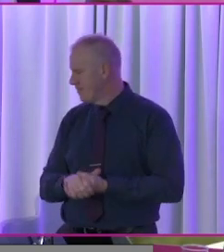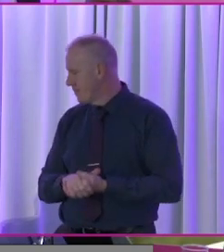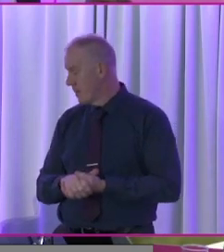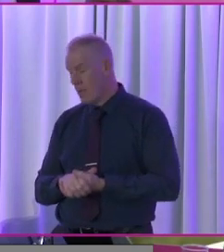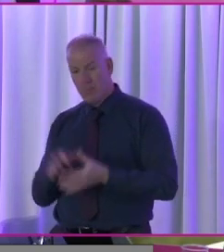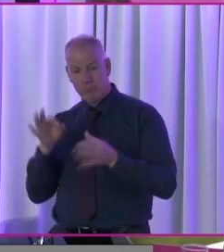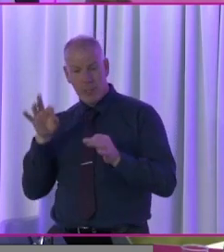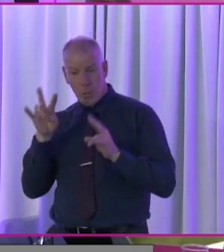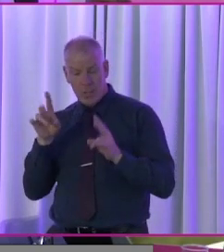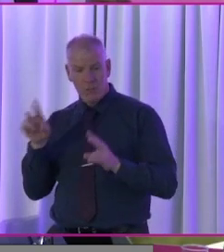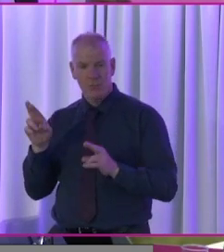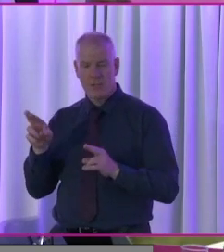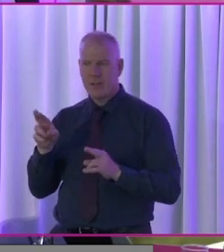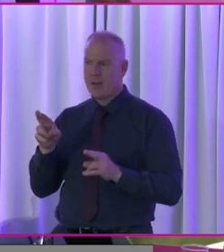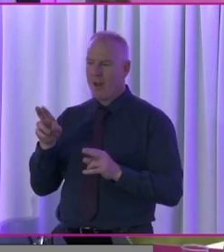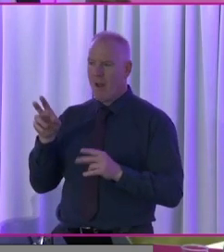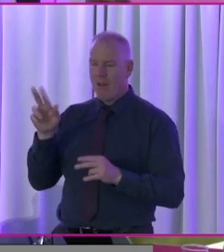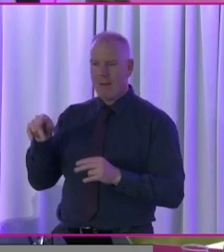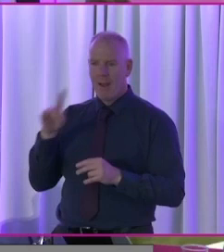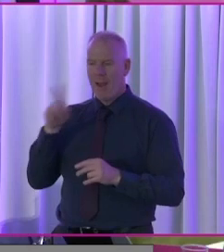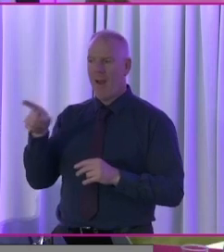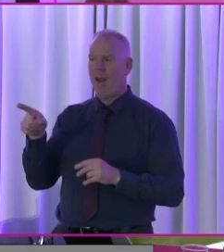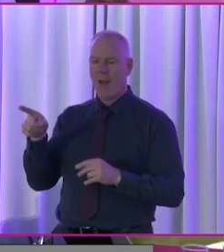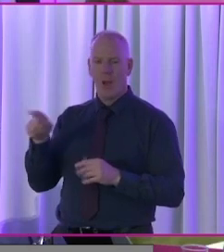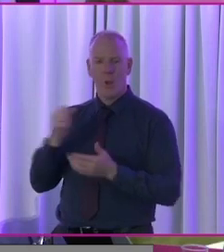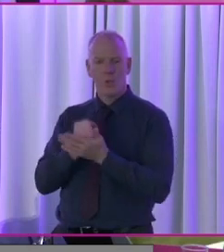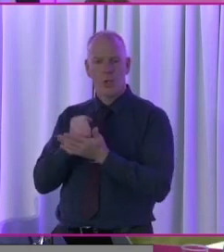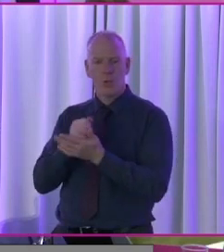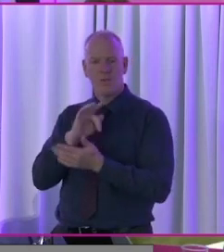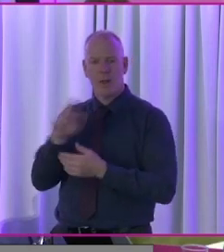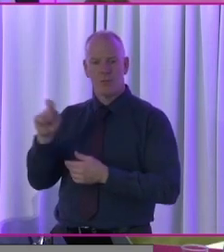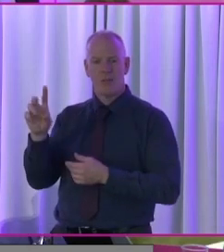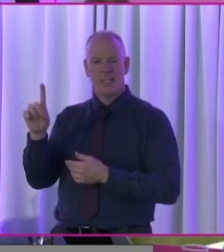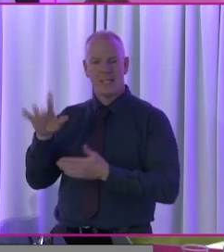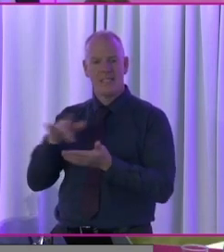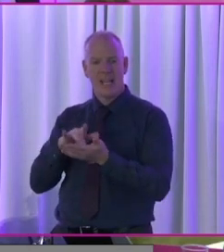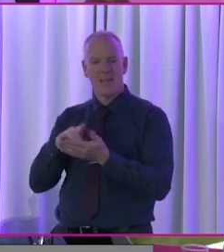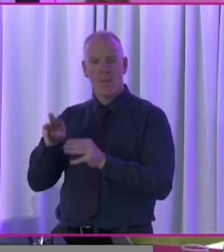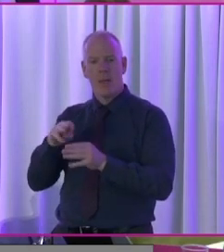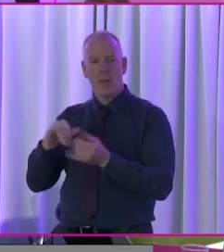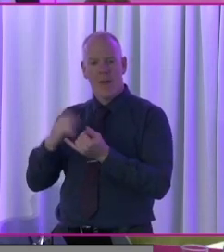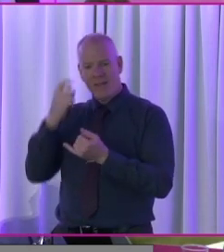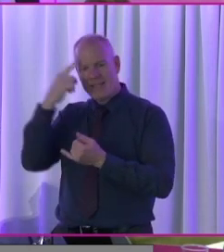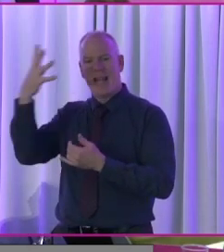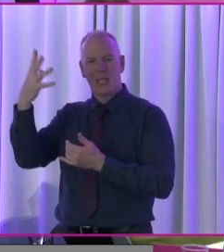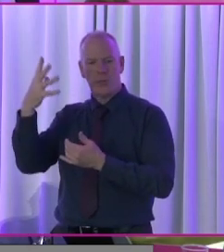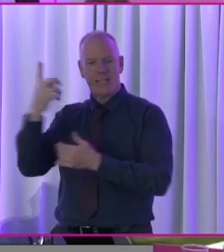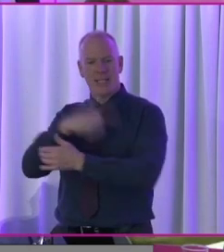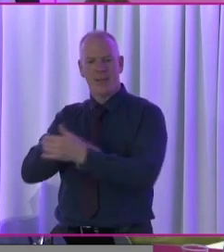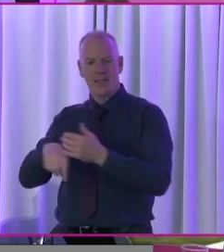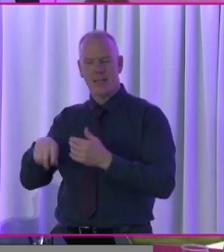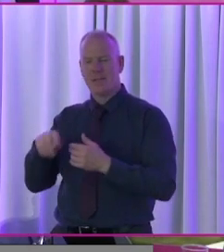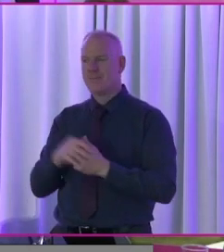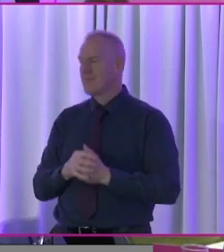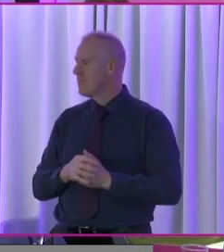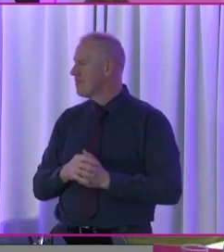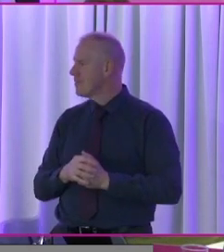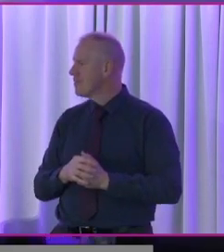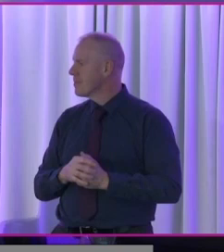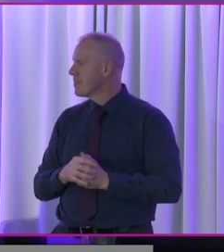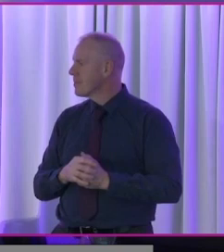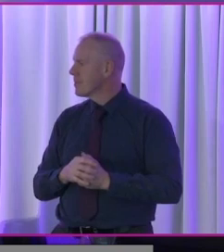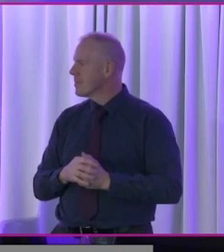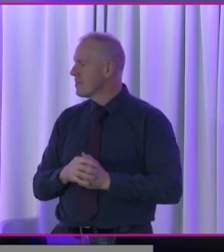that's a brilliant question and it's lovely to hear, uh, the students from Trinity Centre for People with intellectual disabilities tuning in, uh,